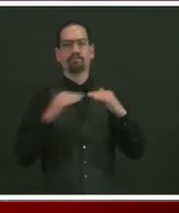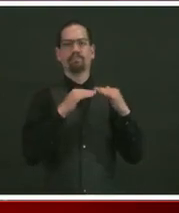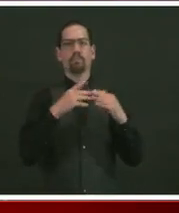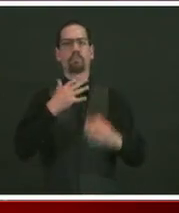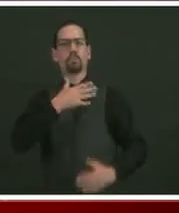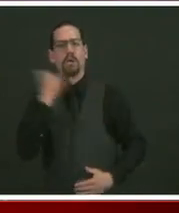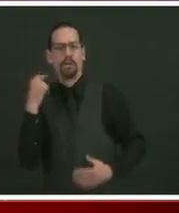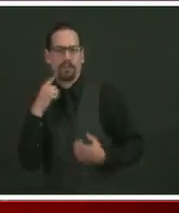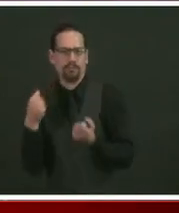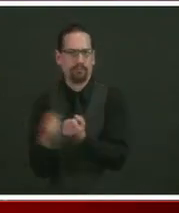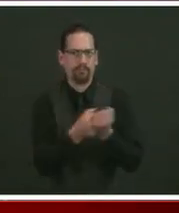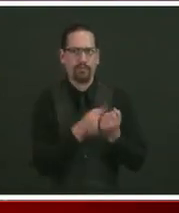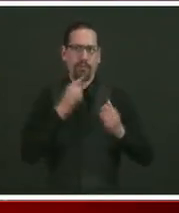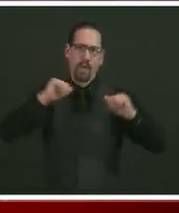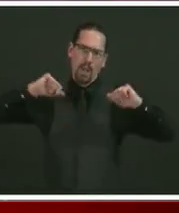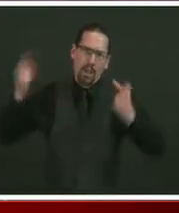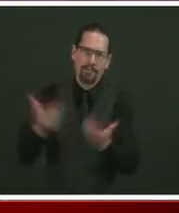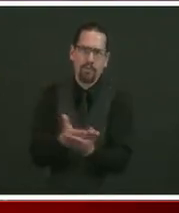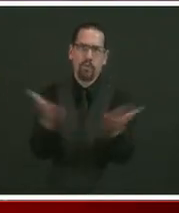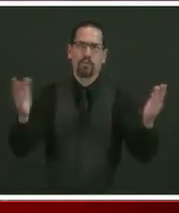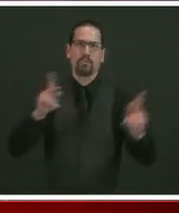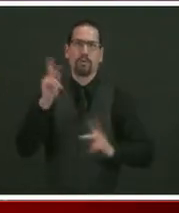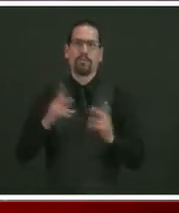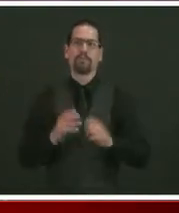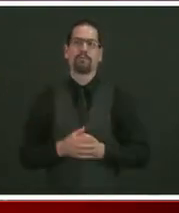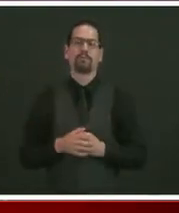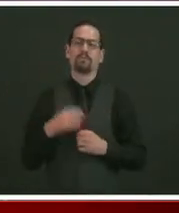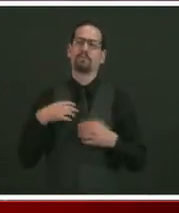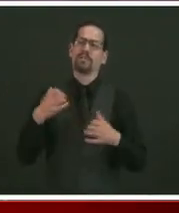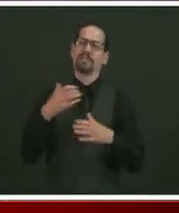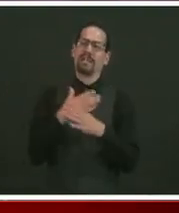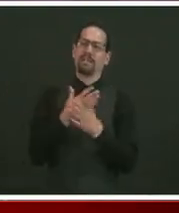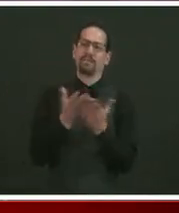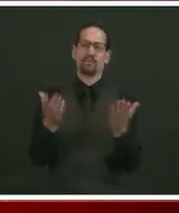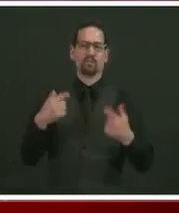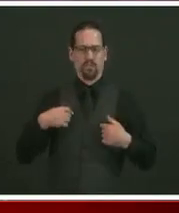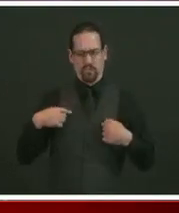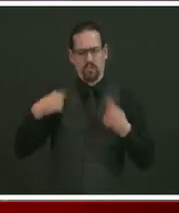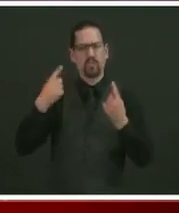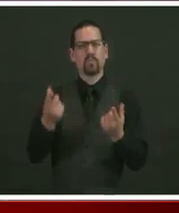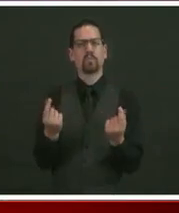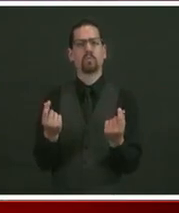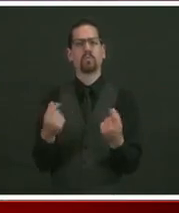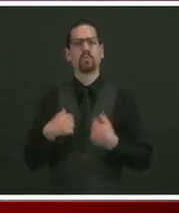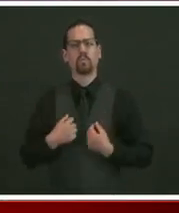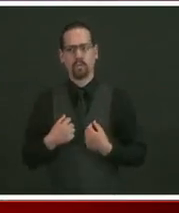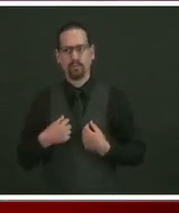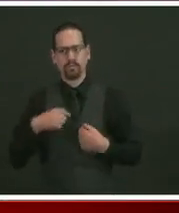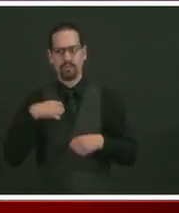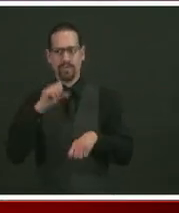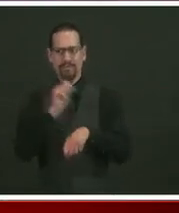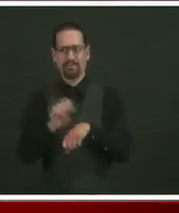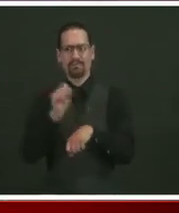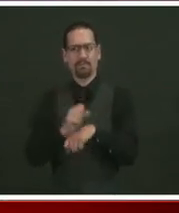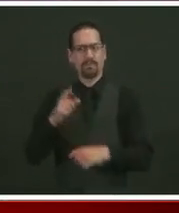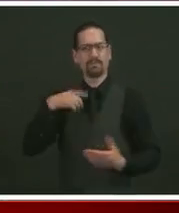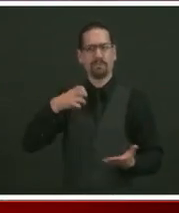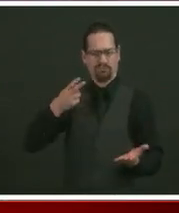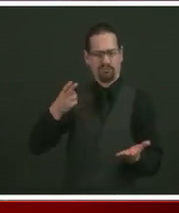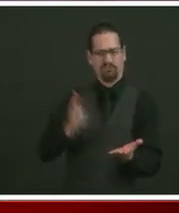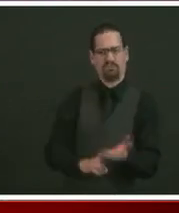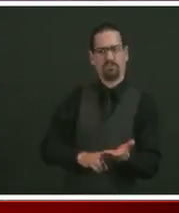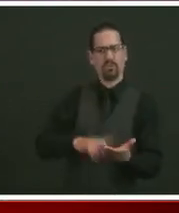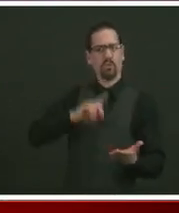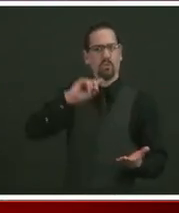a few things that we're doing right now. So the work I just talked about and the executive order I'm signing is meant to help us